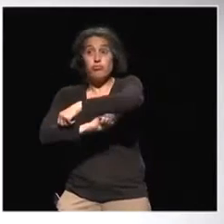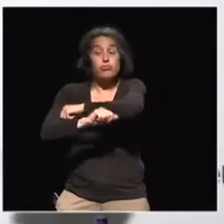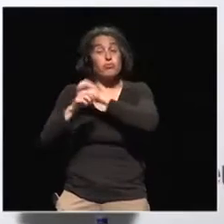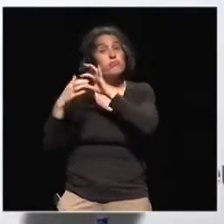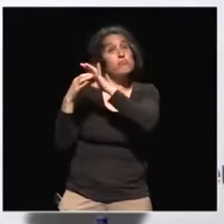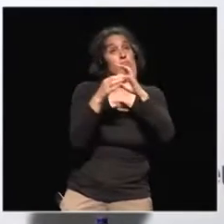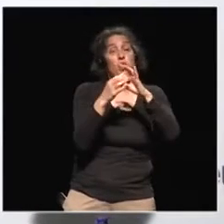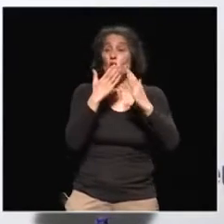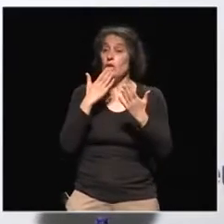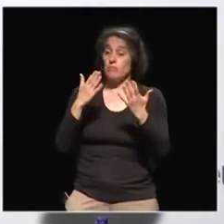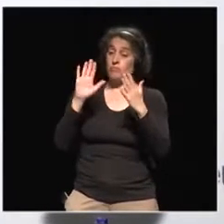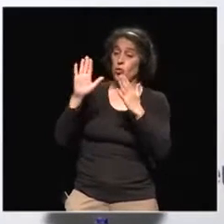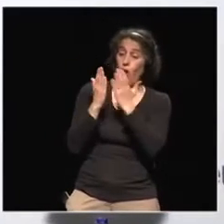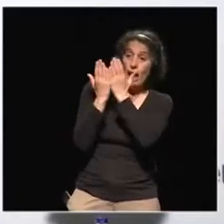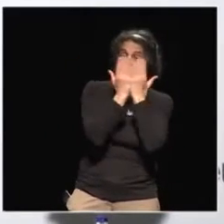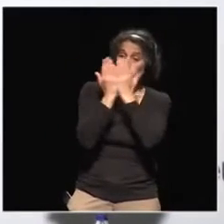Oh, gosh.